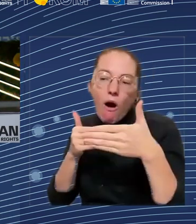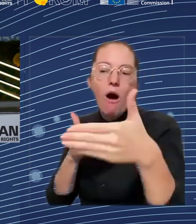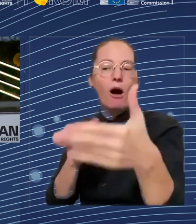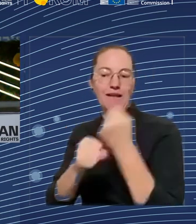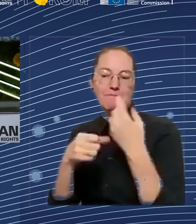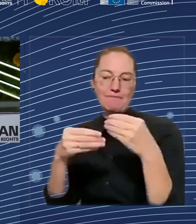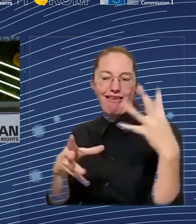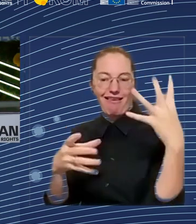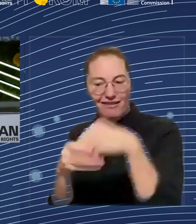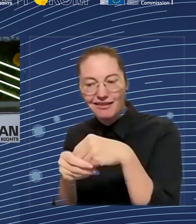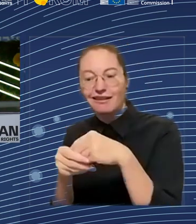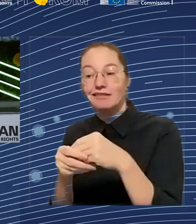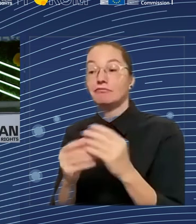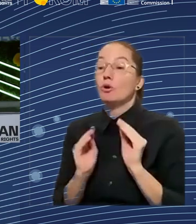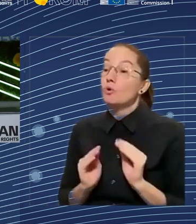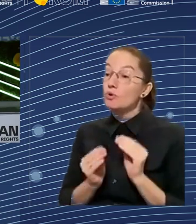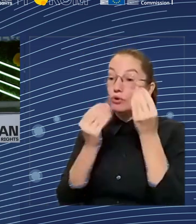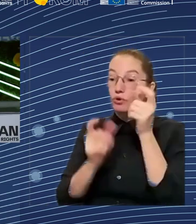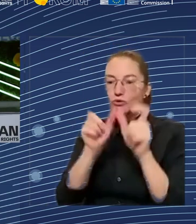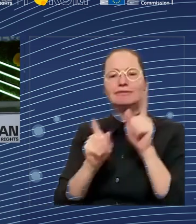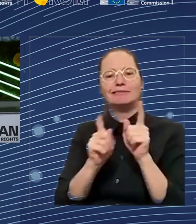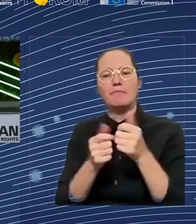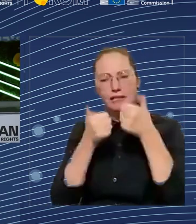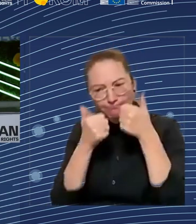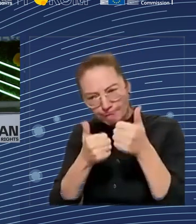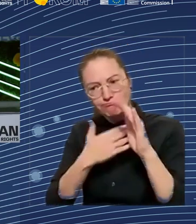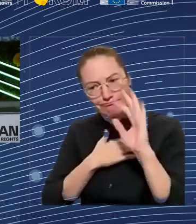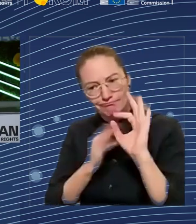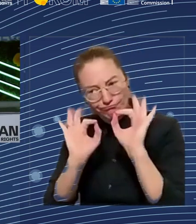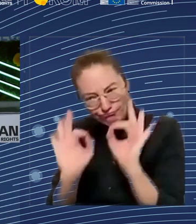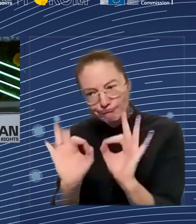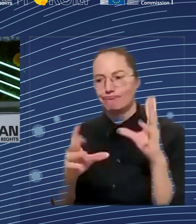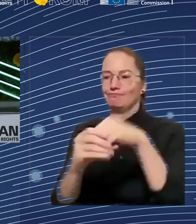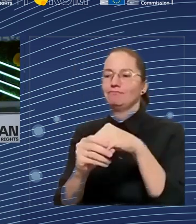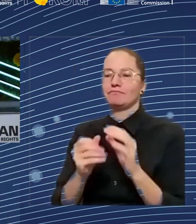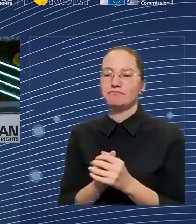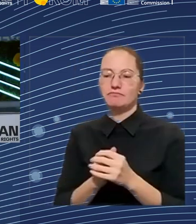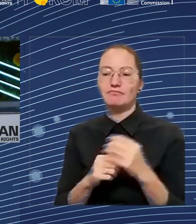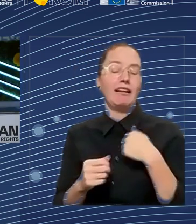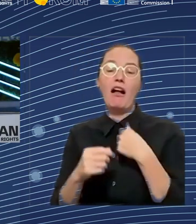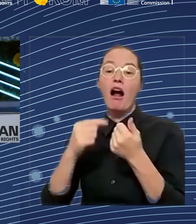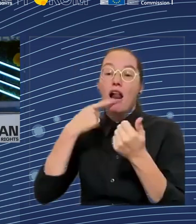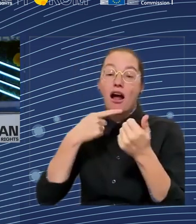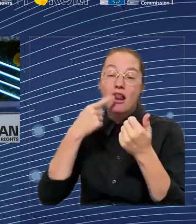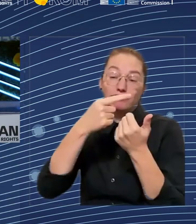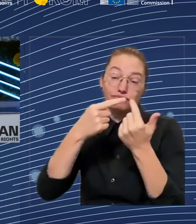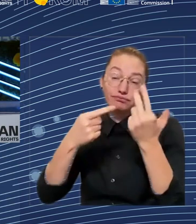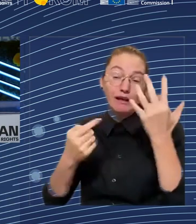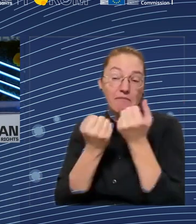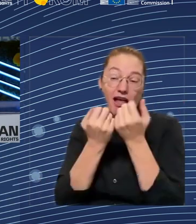major upskilling and reskilling measures needed to improve the matching of labor supply and demand.